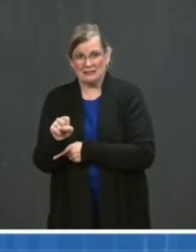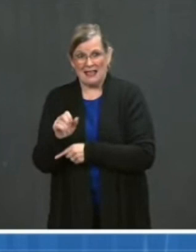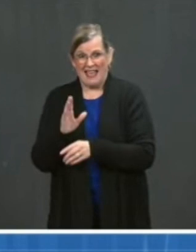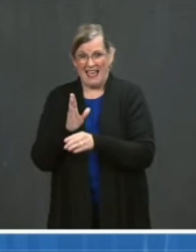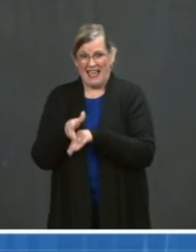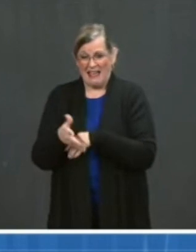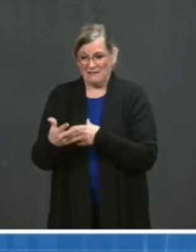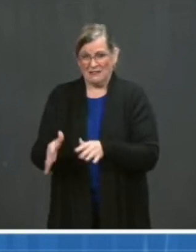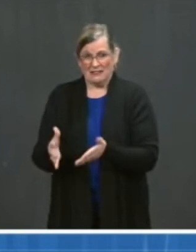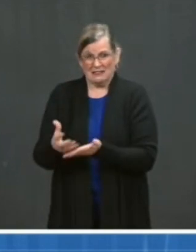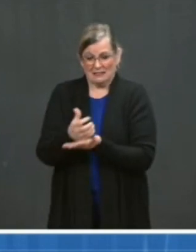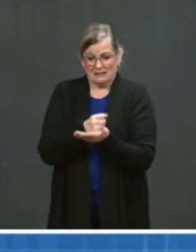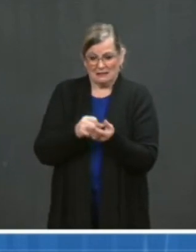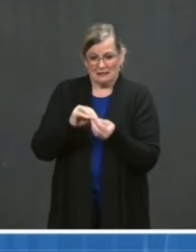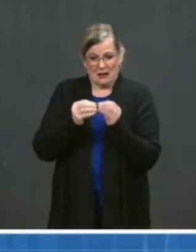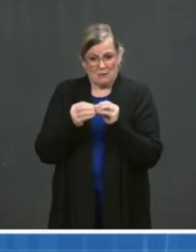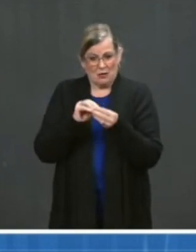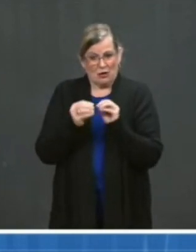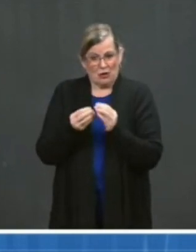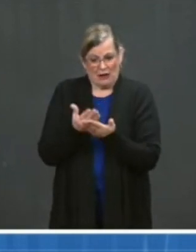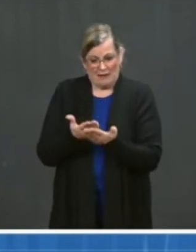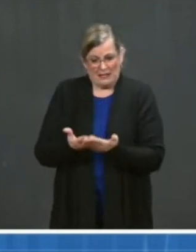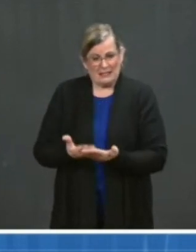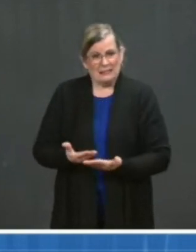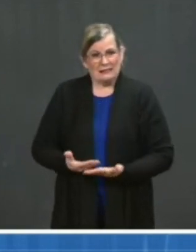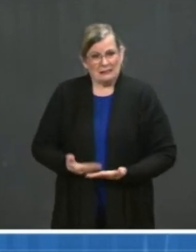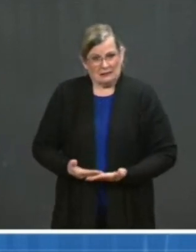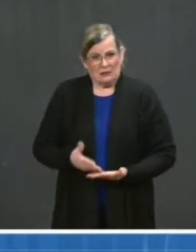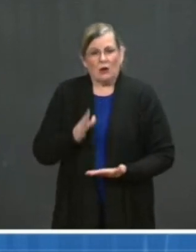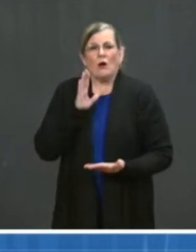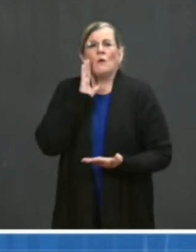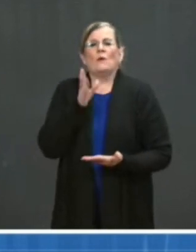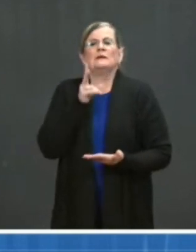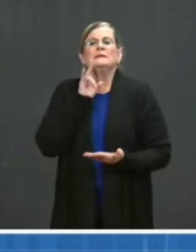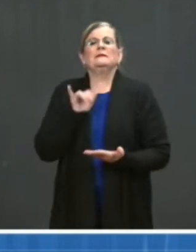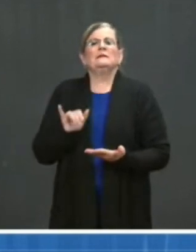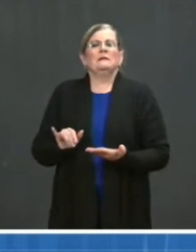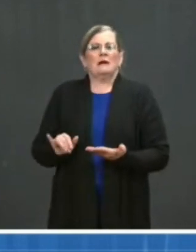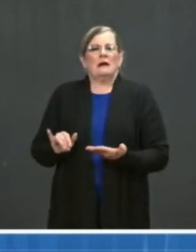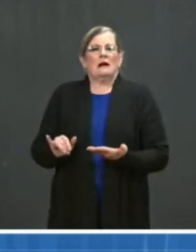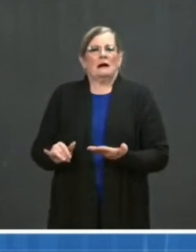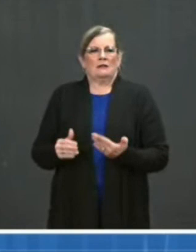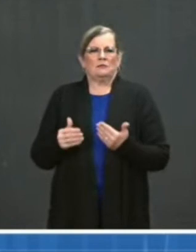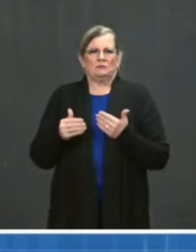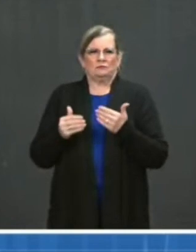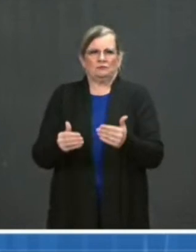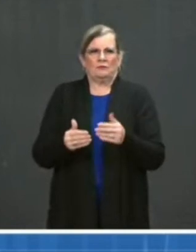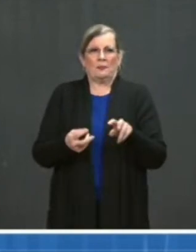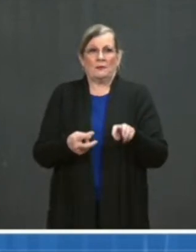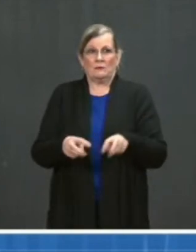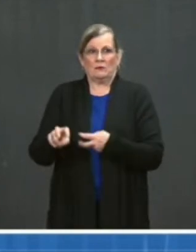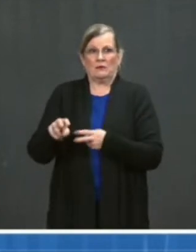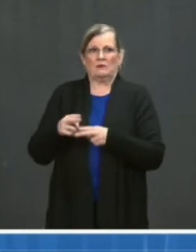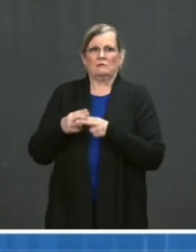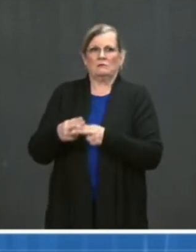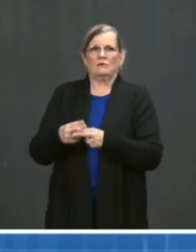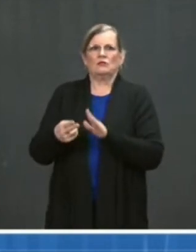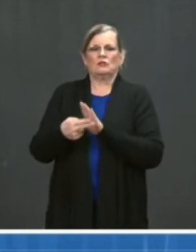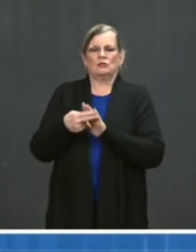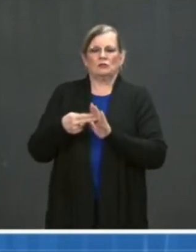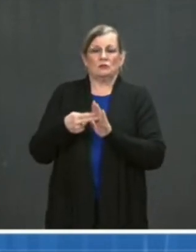the one most recently found frequently in New York, we continue to assess its prevalence regionally and nationally, its